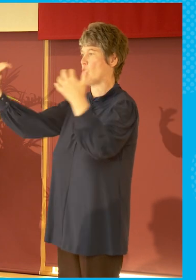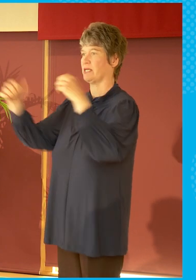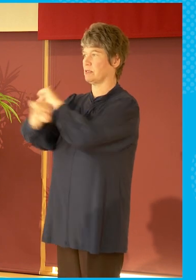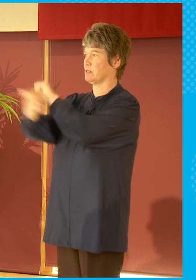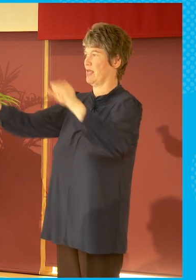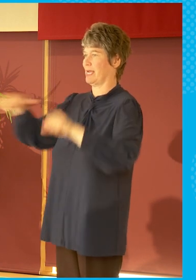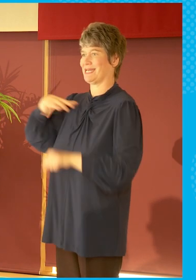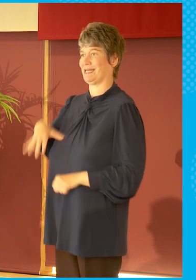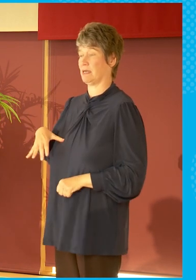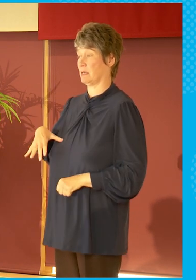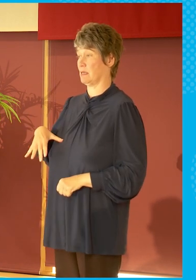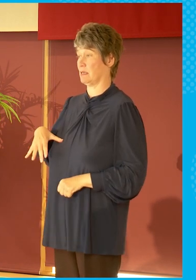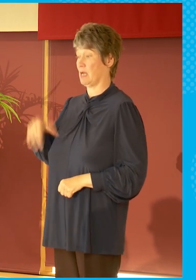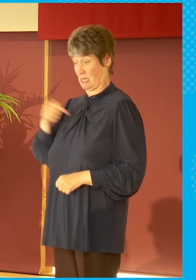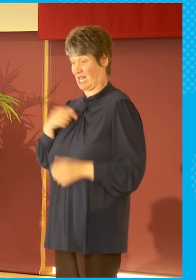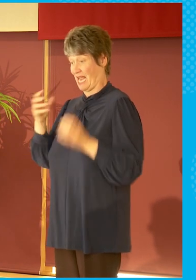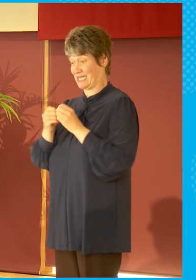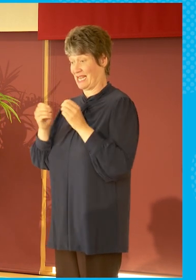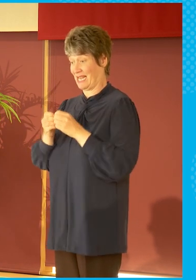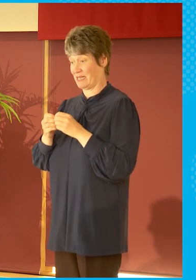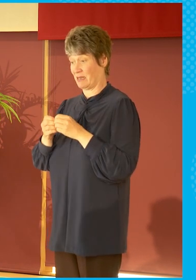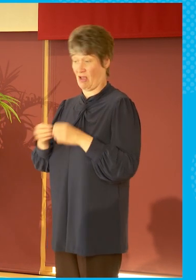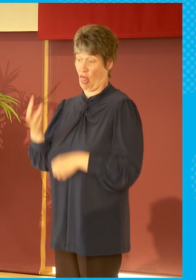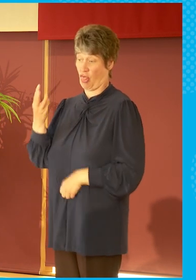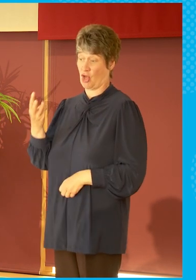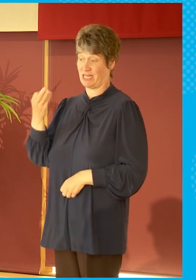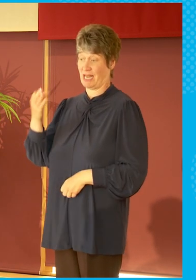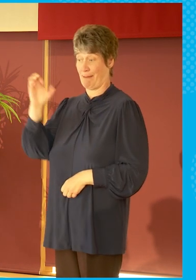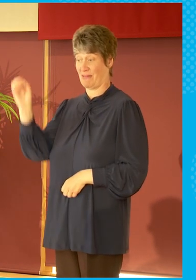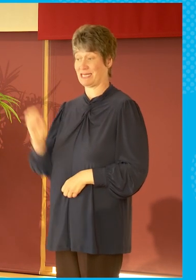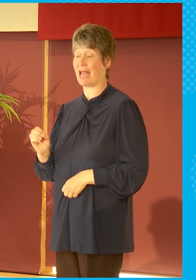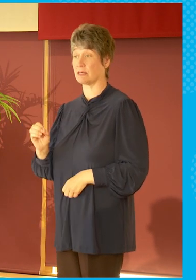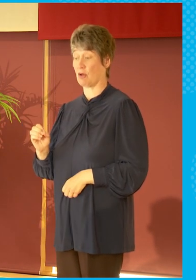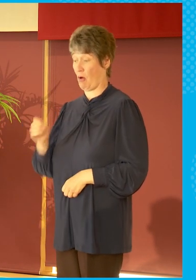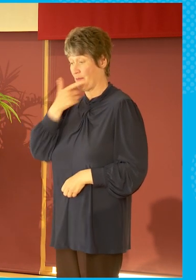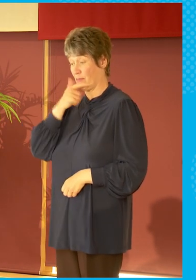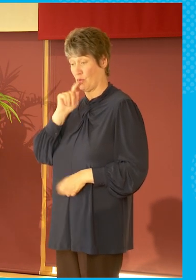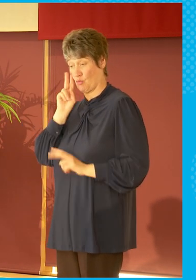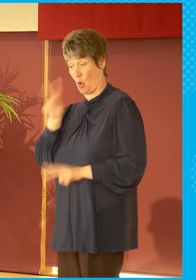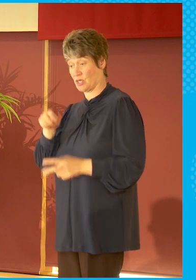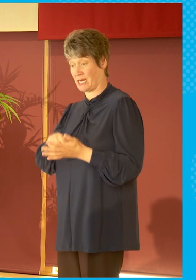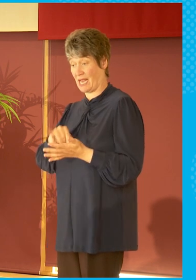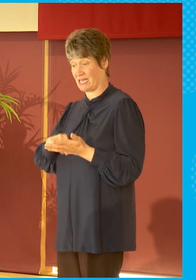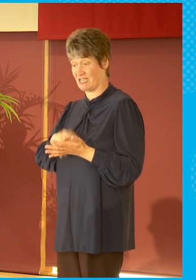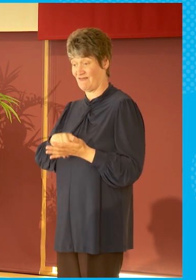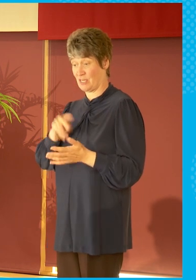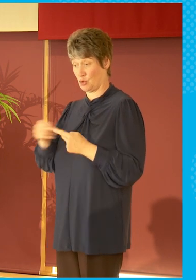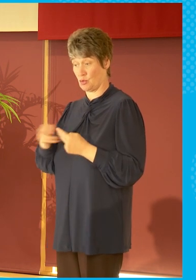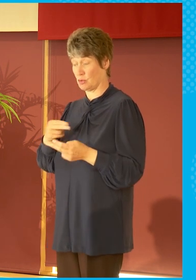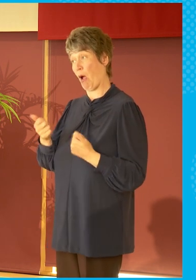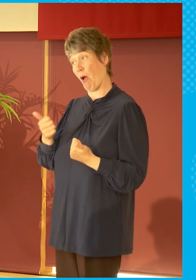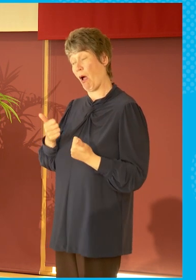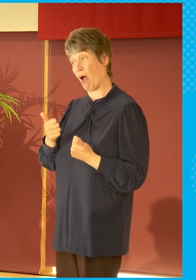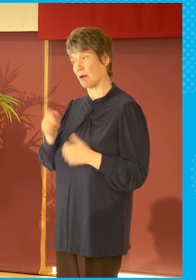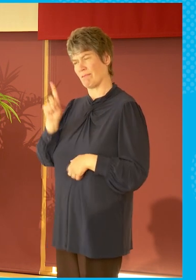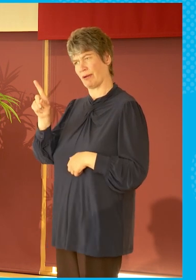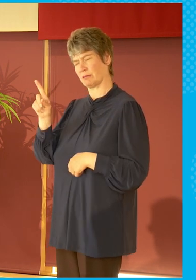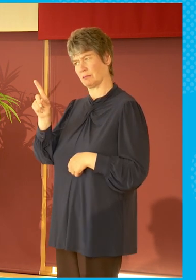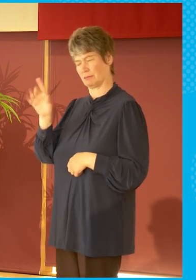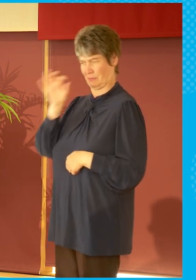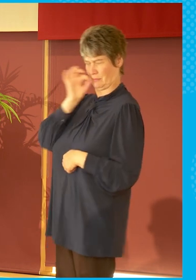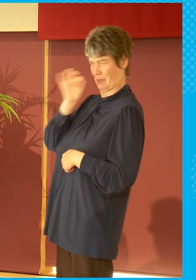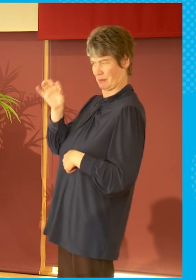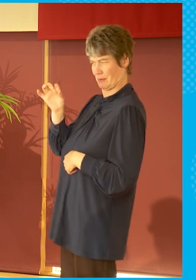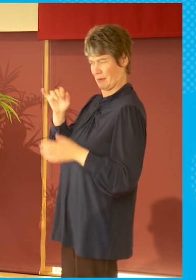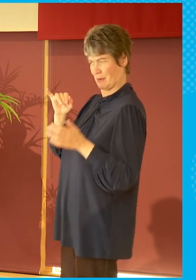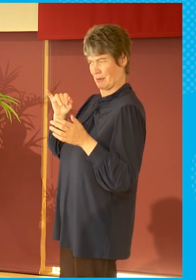39%, which, you I'm hugely proud of because it reads high. But actually, you make a very fair point that young people are consuming news